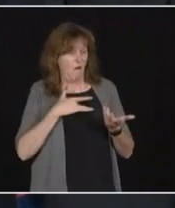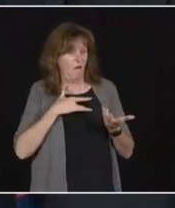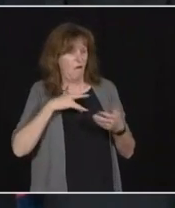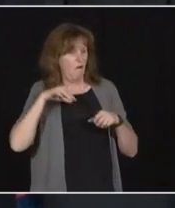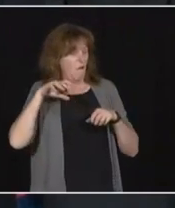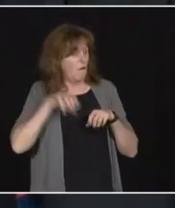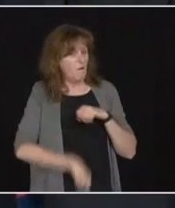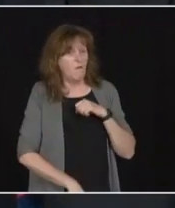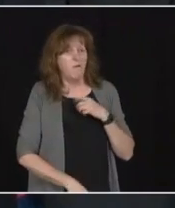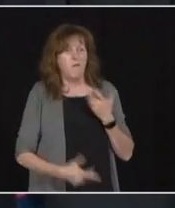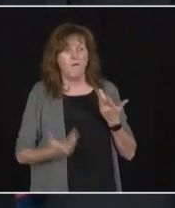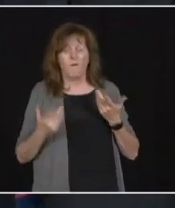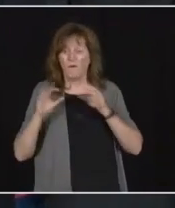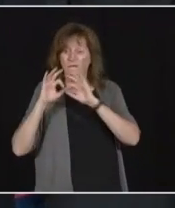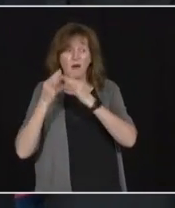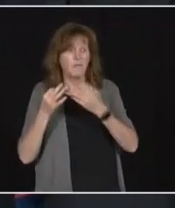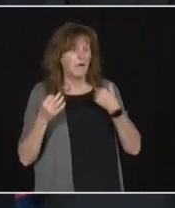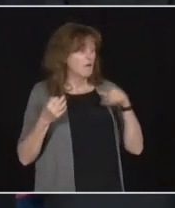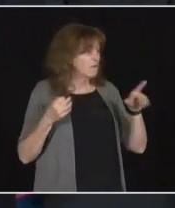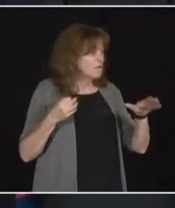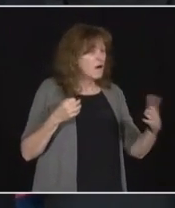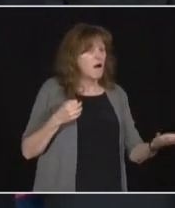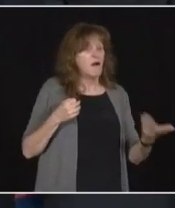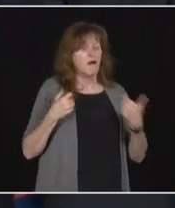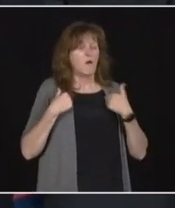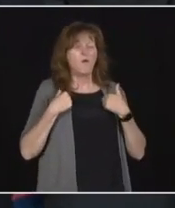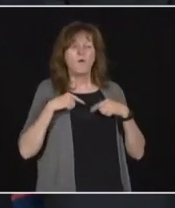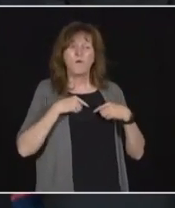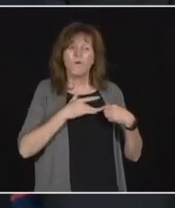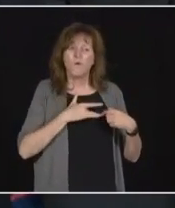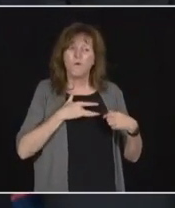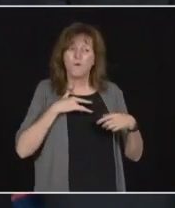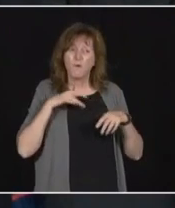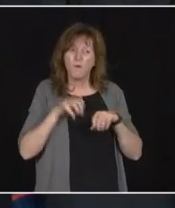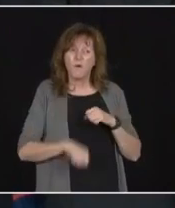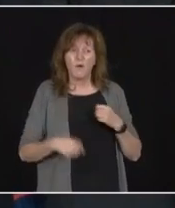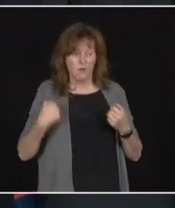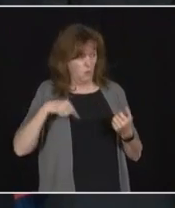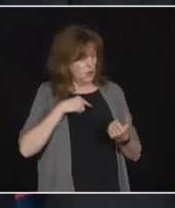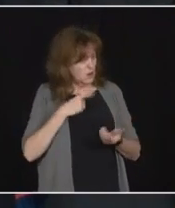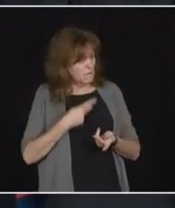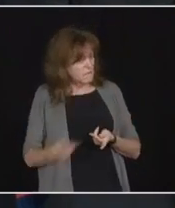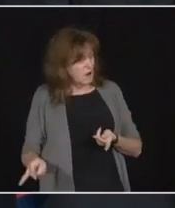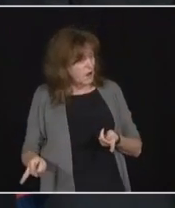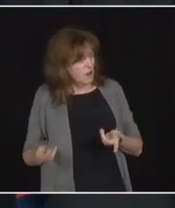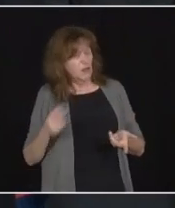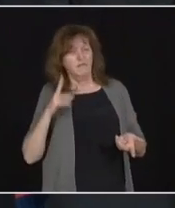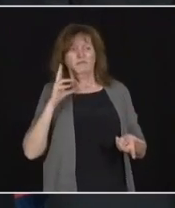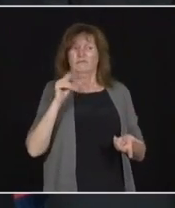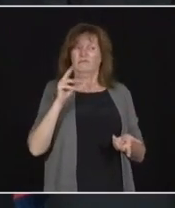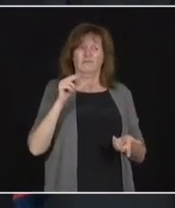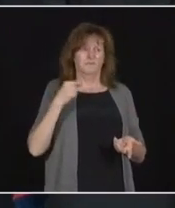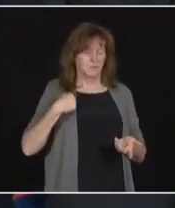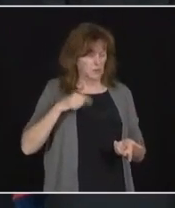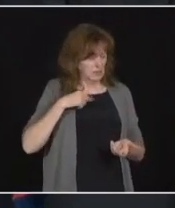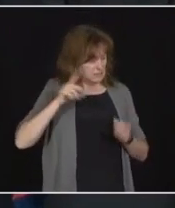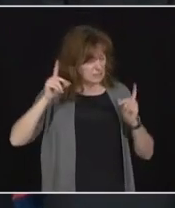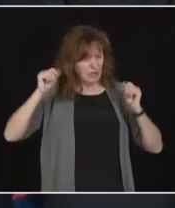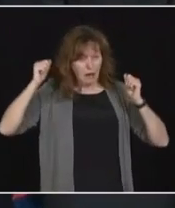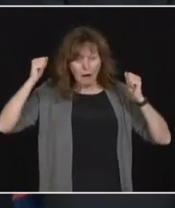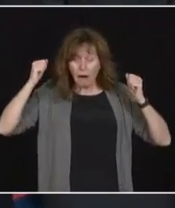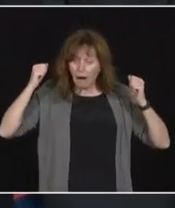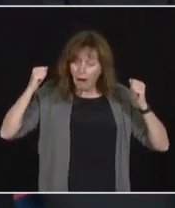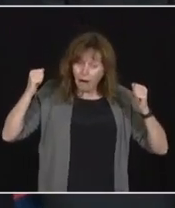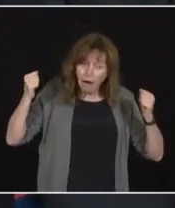It's terrible. And to answer your question, right up, did we fail? No, we didn't fail. We've thrown everything we can, every tool we had at these